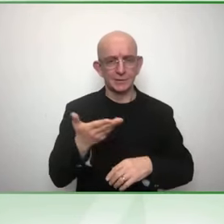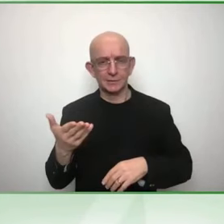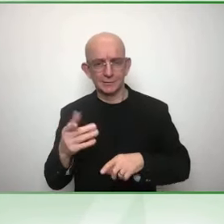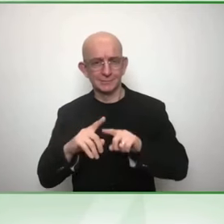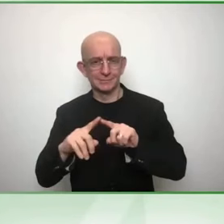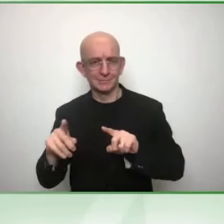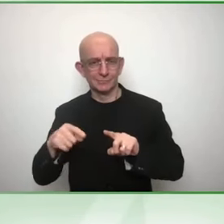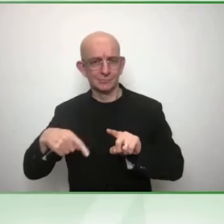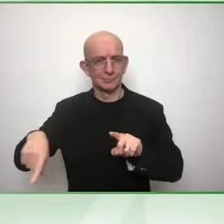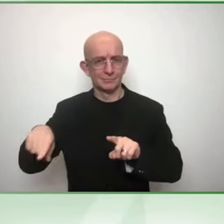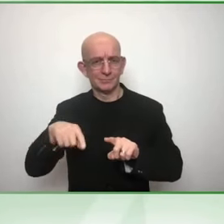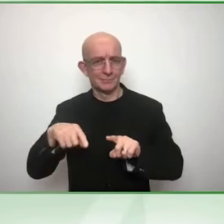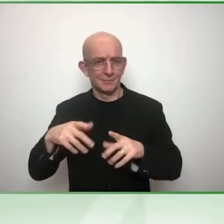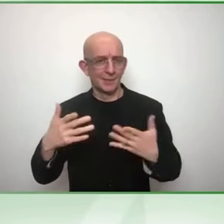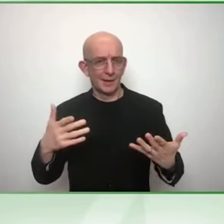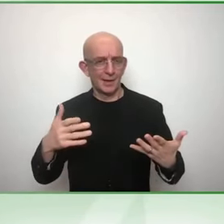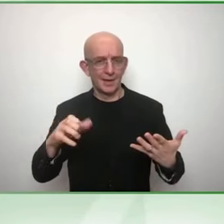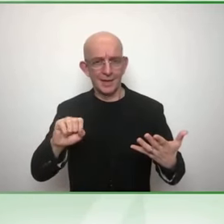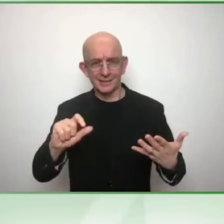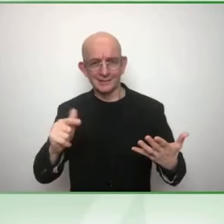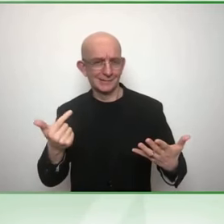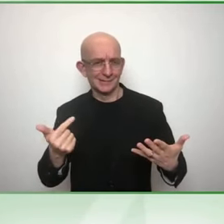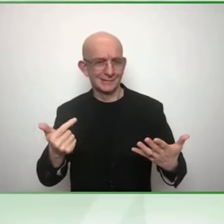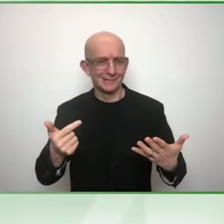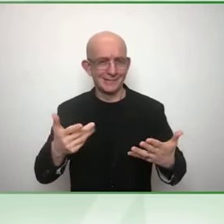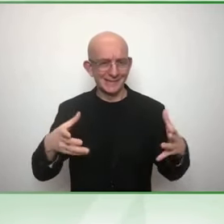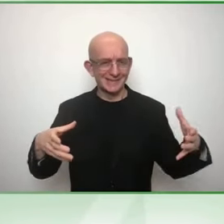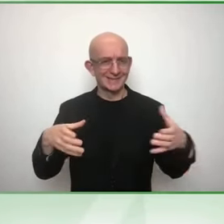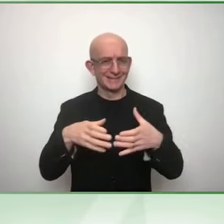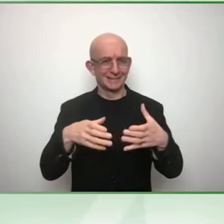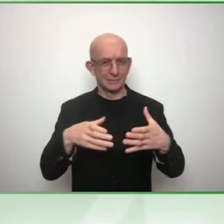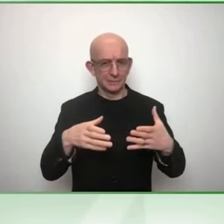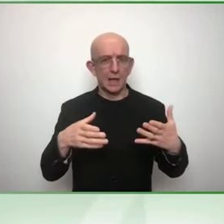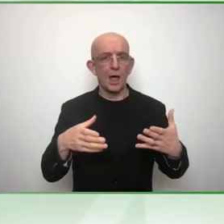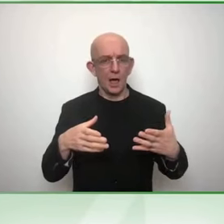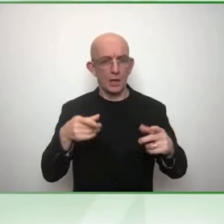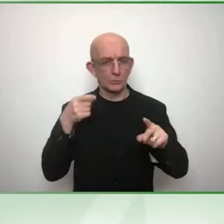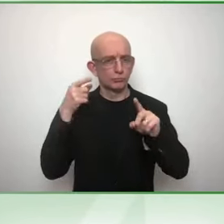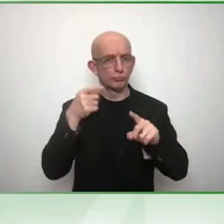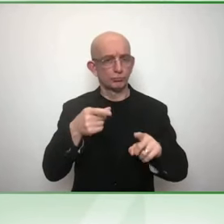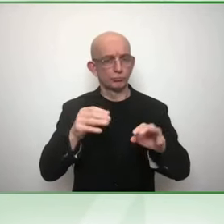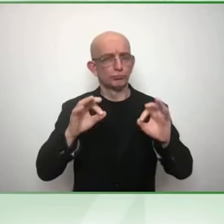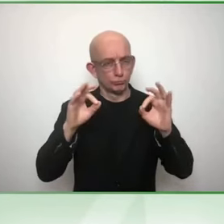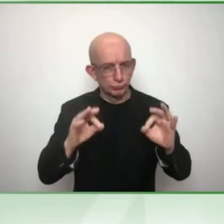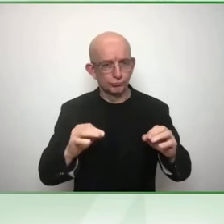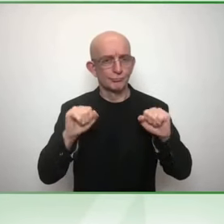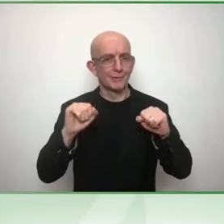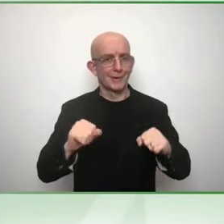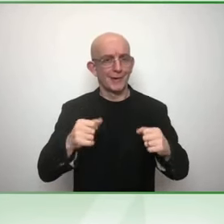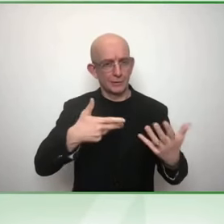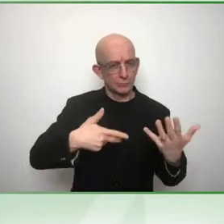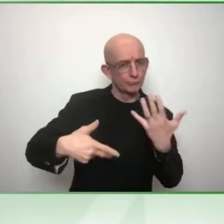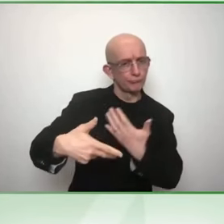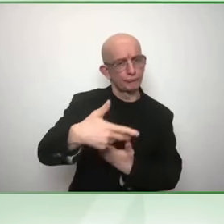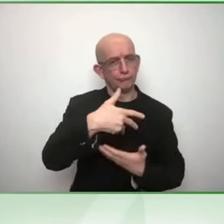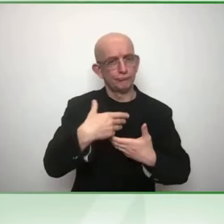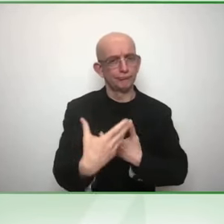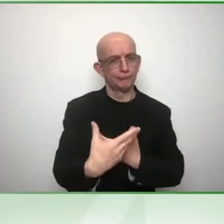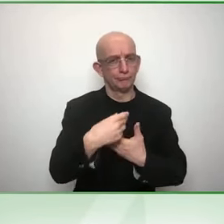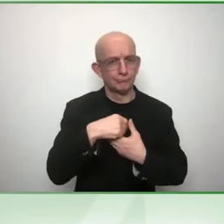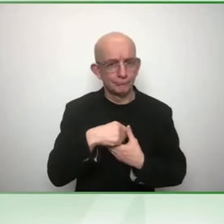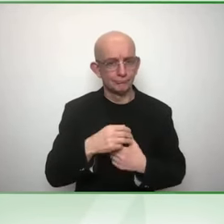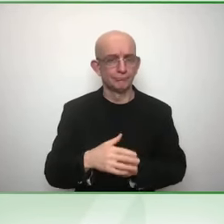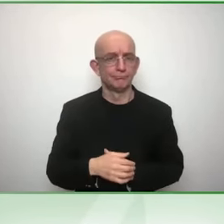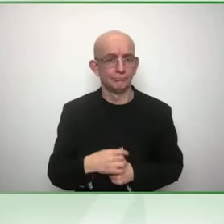Senator Harkin, my former boss. I once had the pleasure of serving as an intern as my very first job